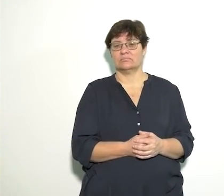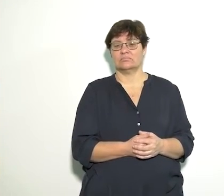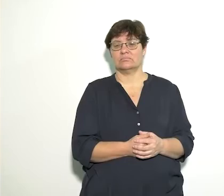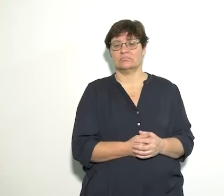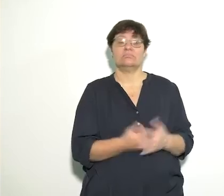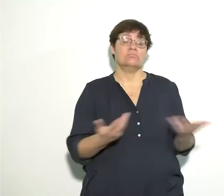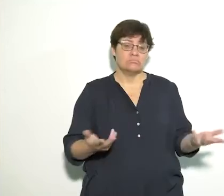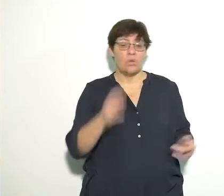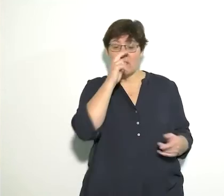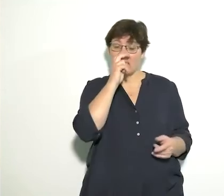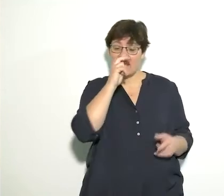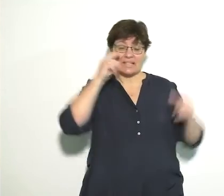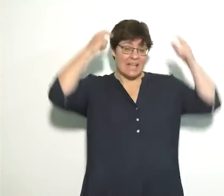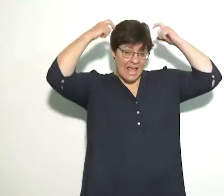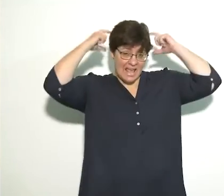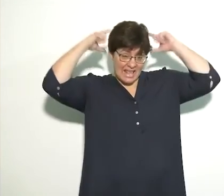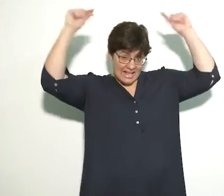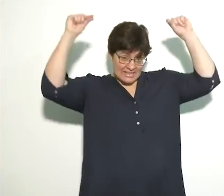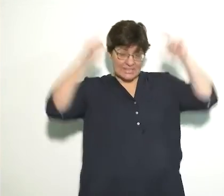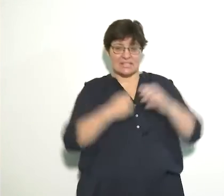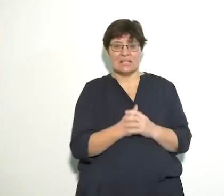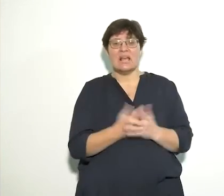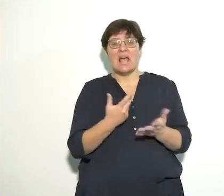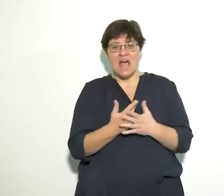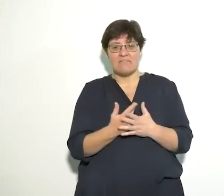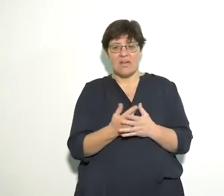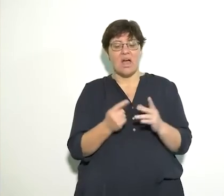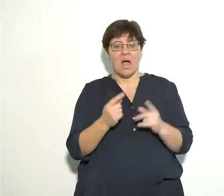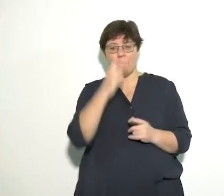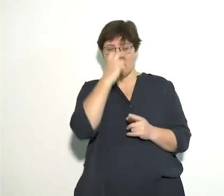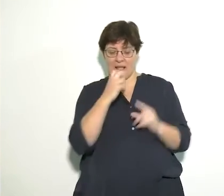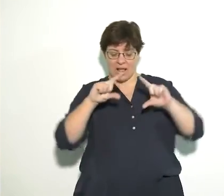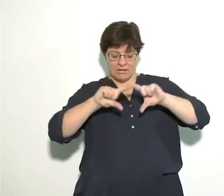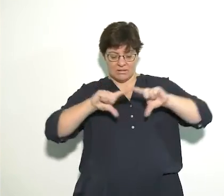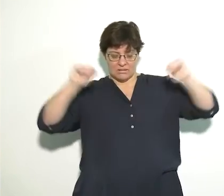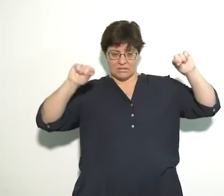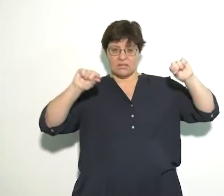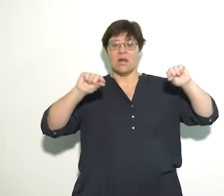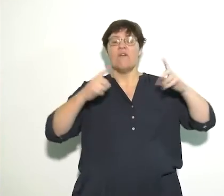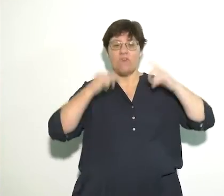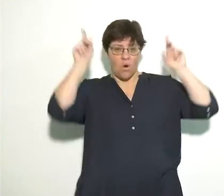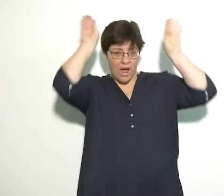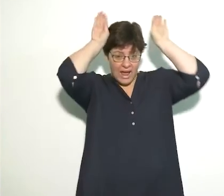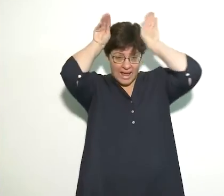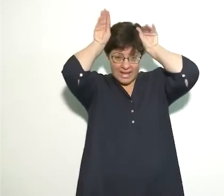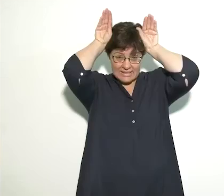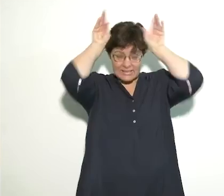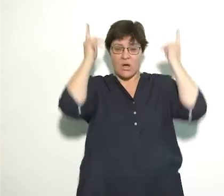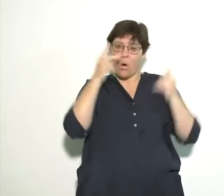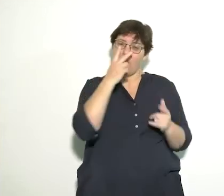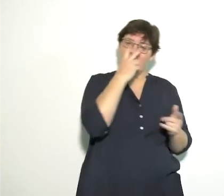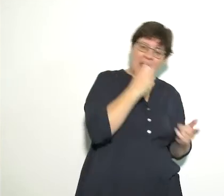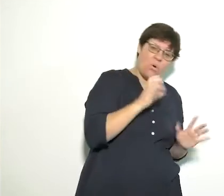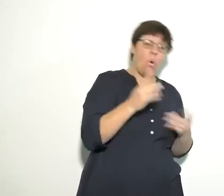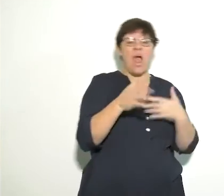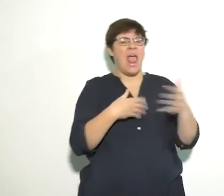Of course you need some ears. You can cut out some triangular shapes to make your ears from either